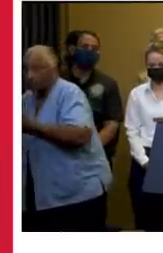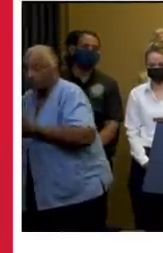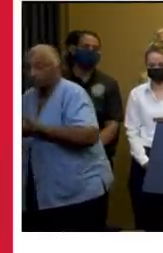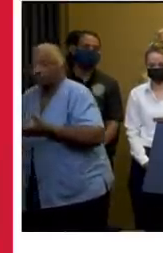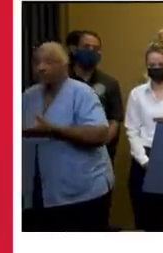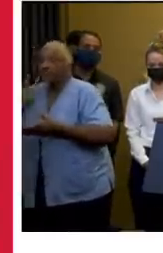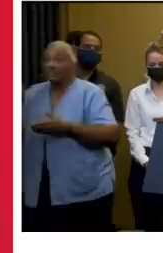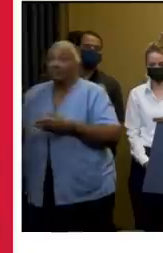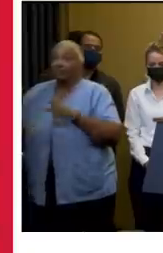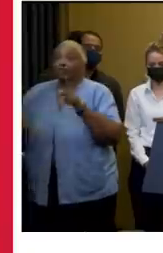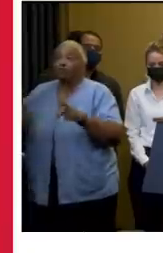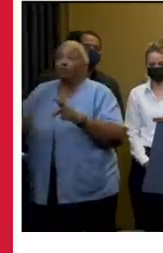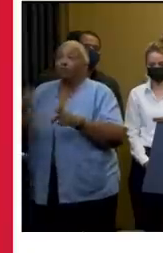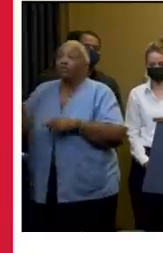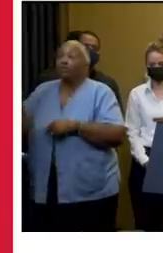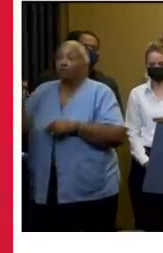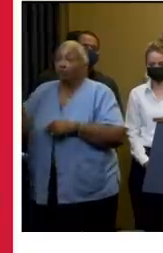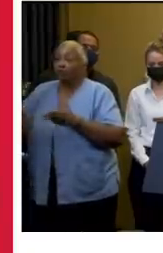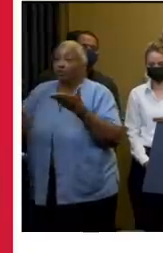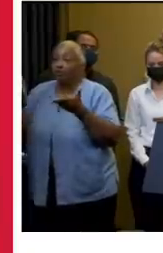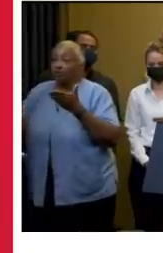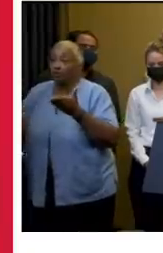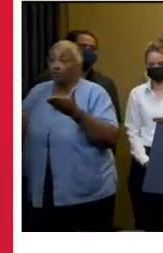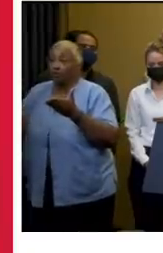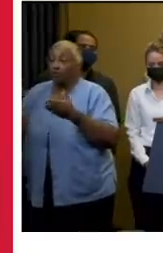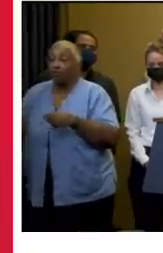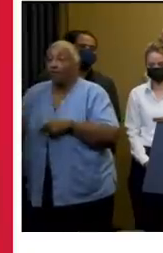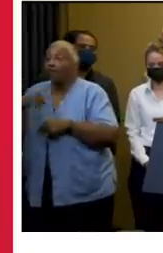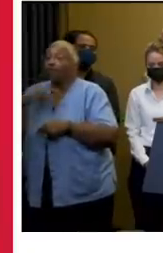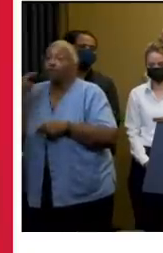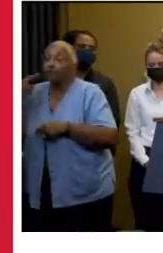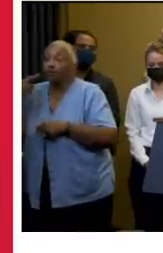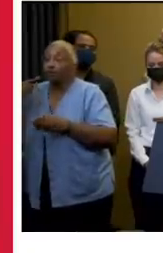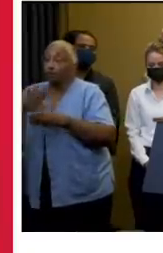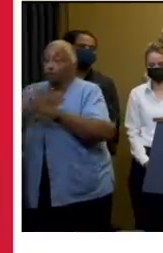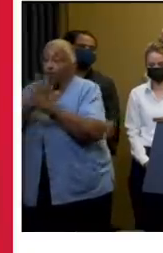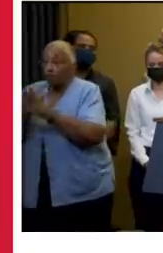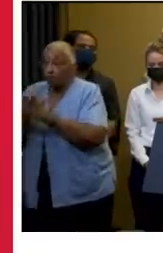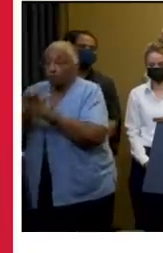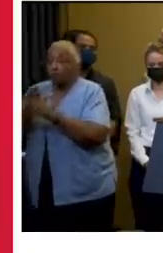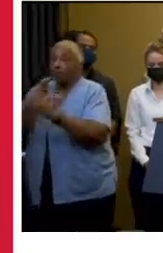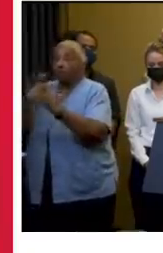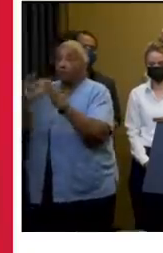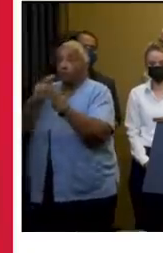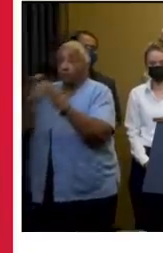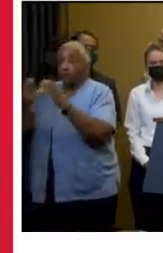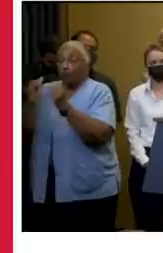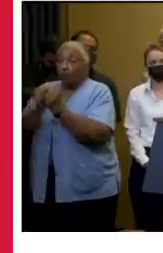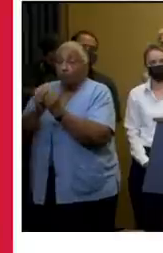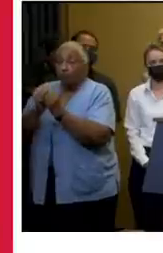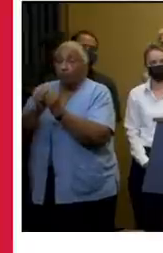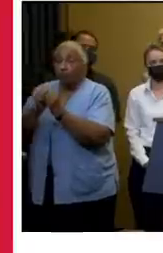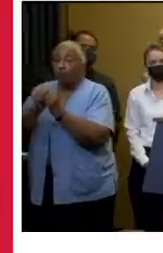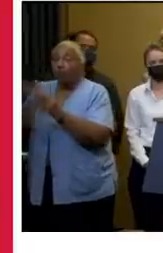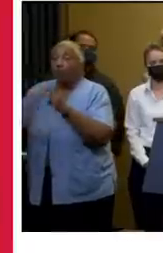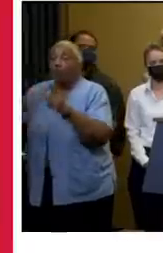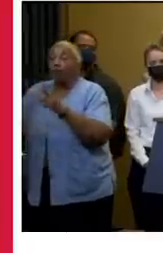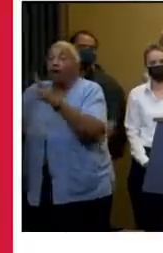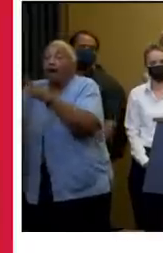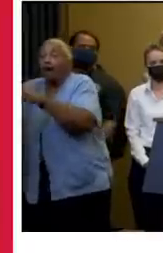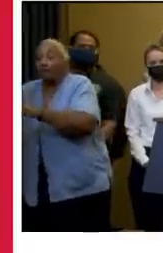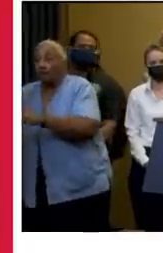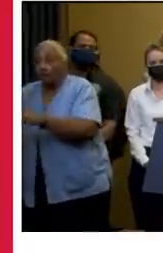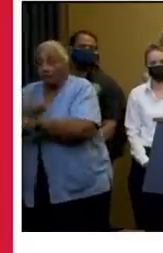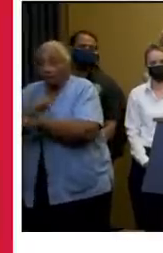people up there. They're risking COVID. They're communicating. They're communicating with everyone outside that is working